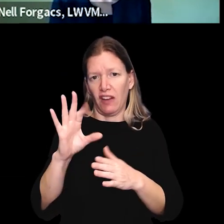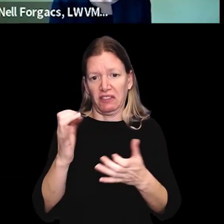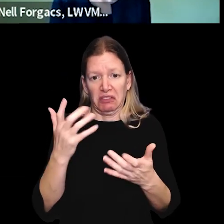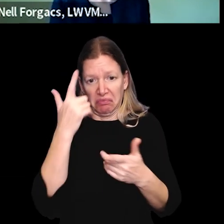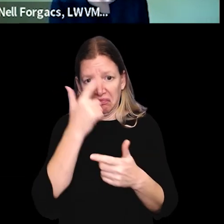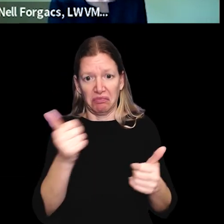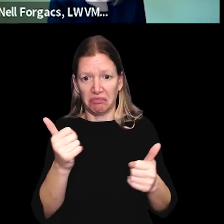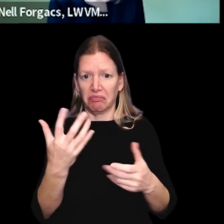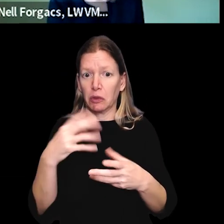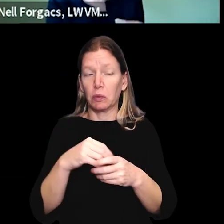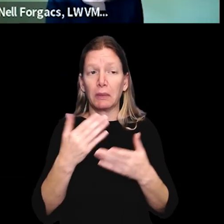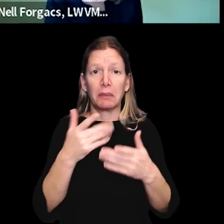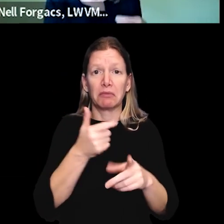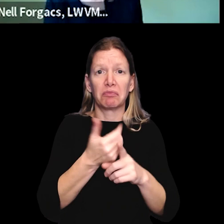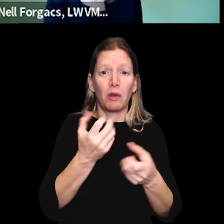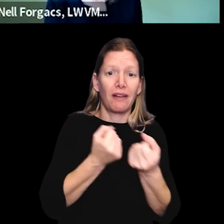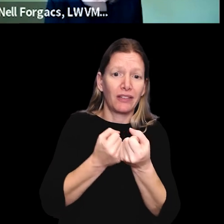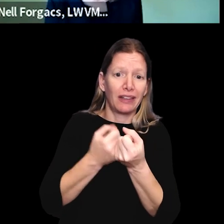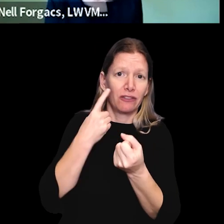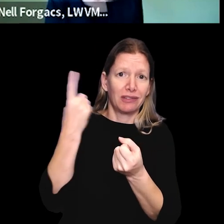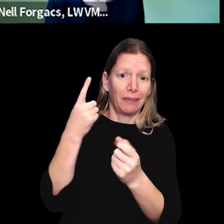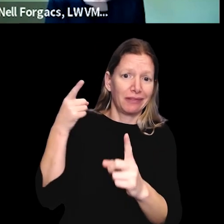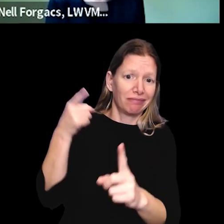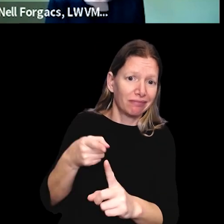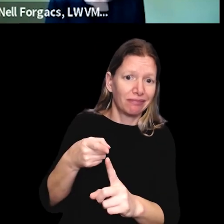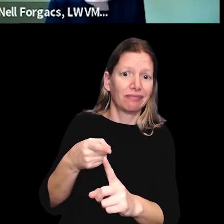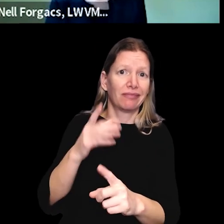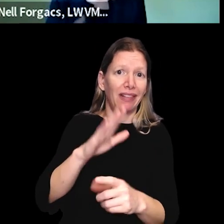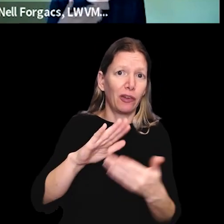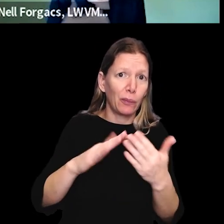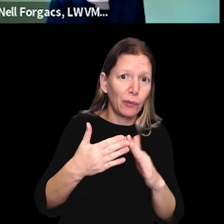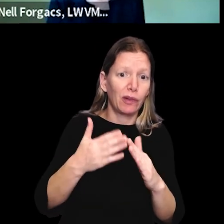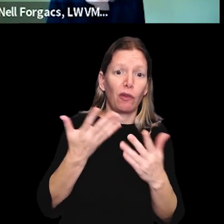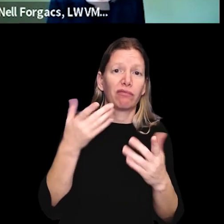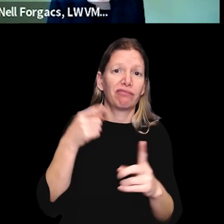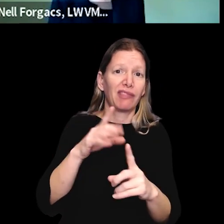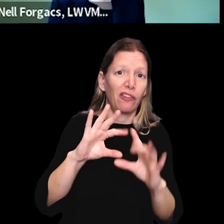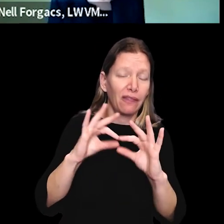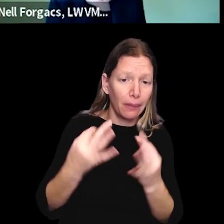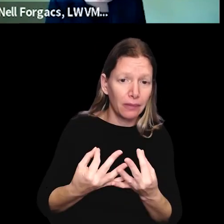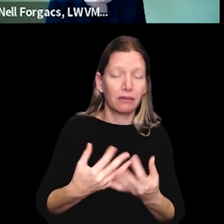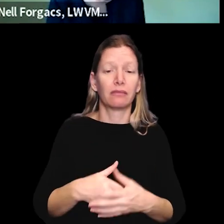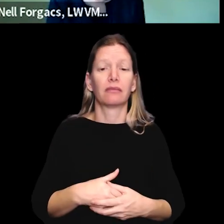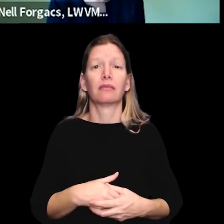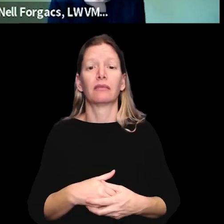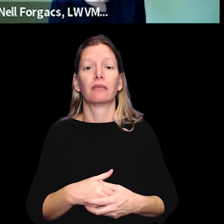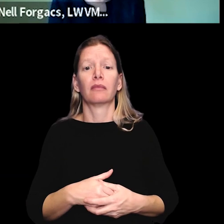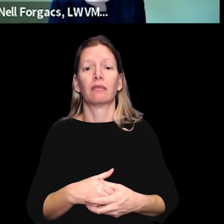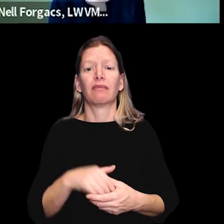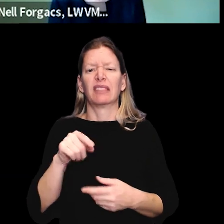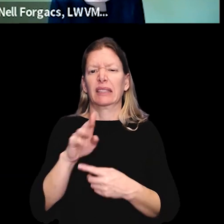may want to run for office, including that they want to advocate for something in their community or in their family.